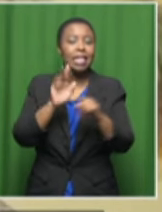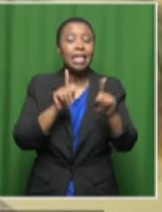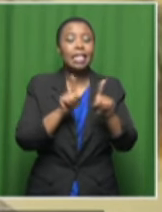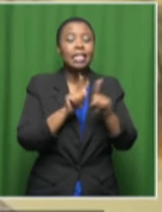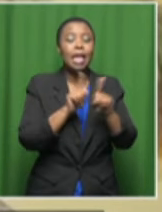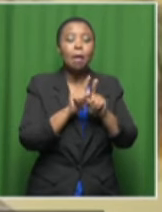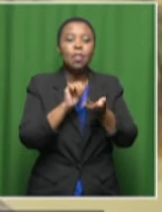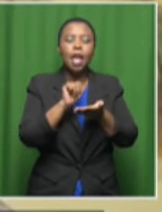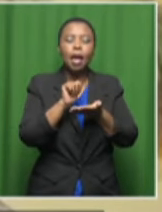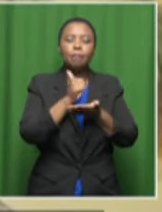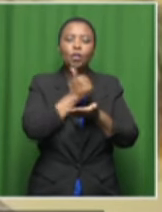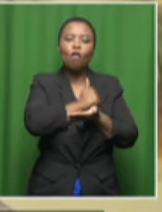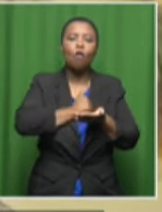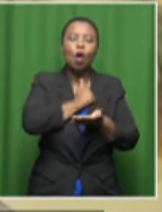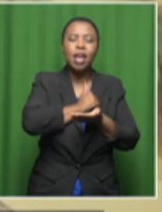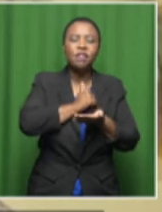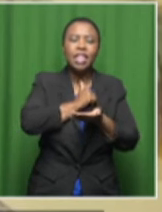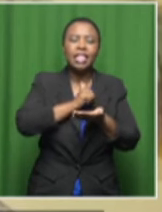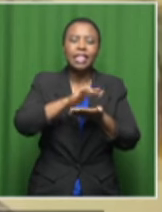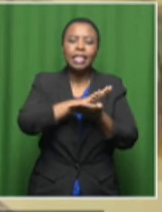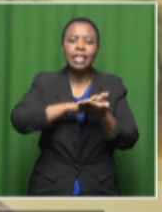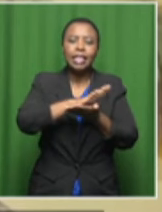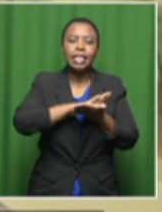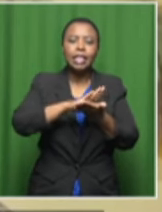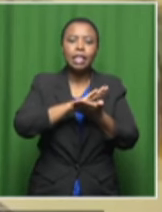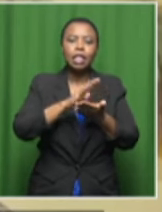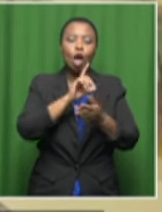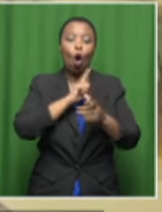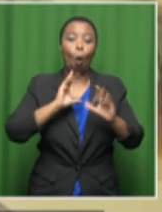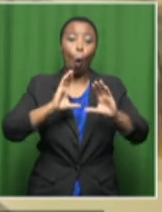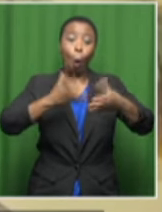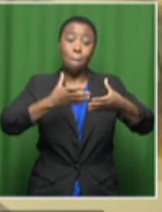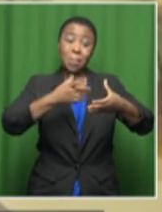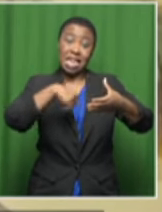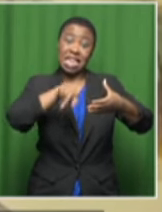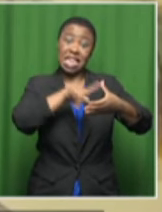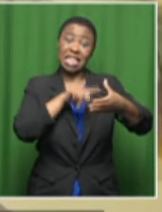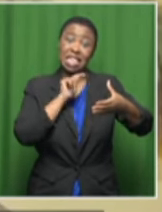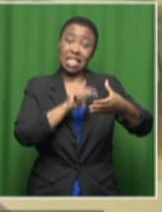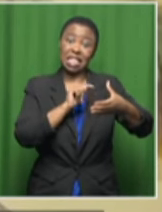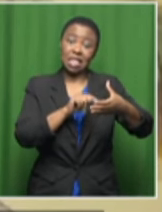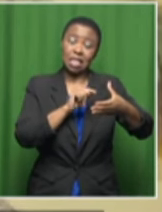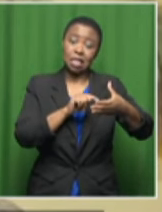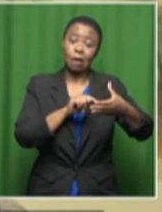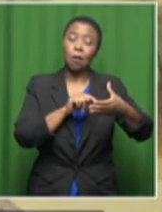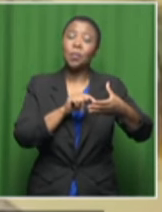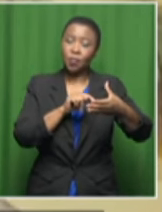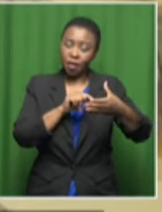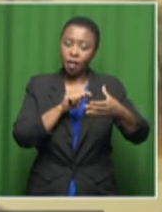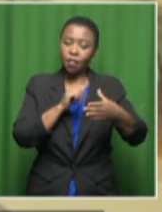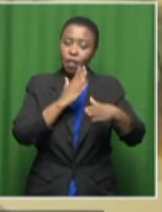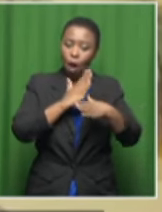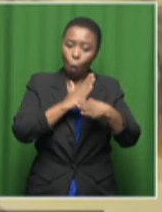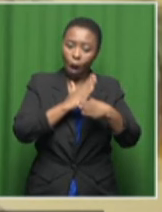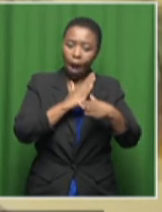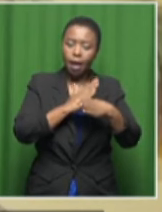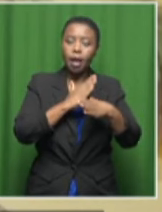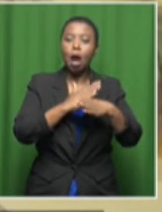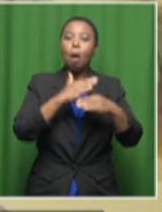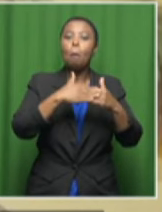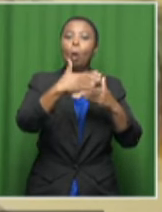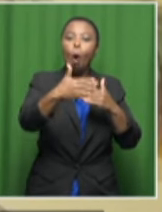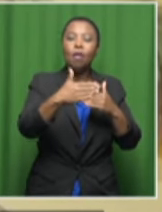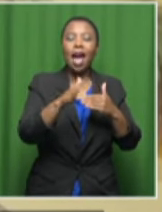was one of the committees, was the only committee that carried work further than 1998,